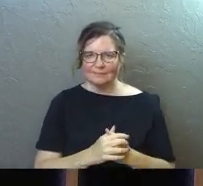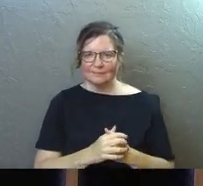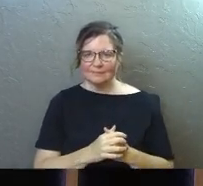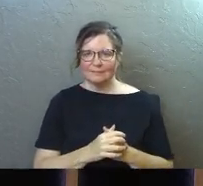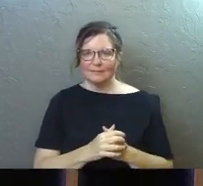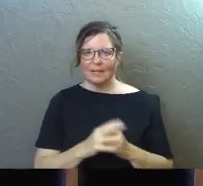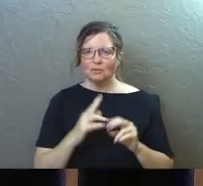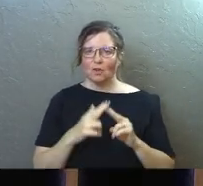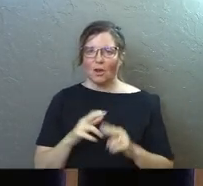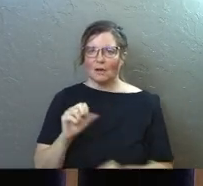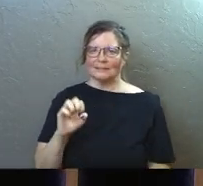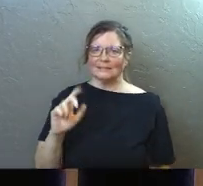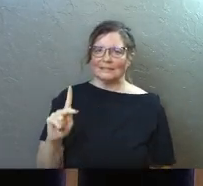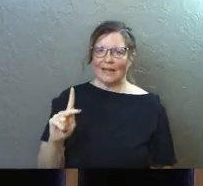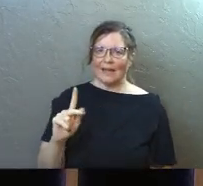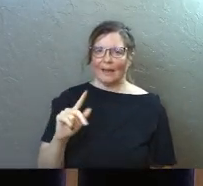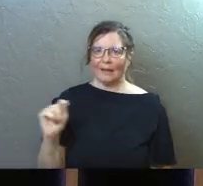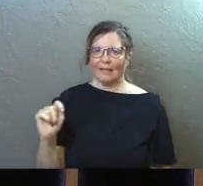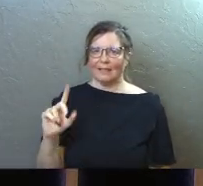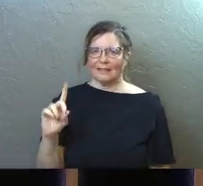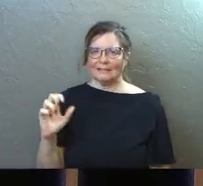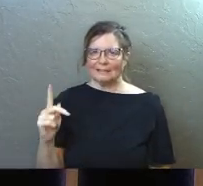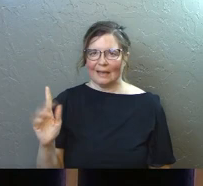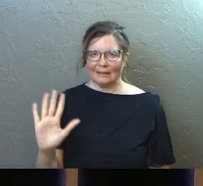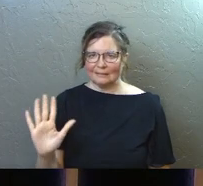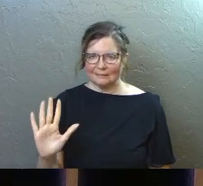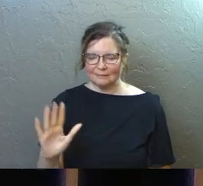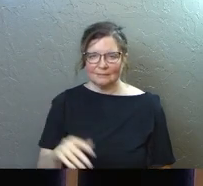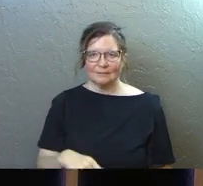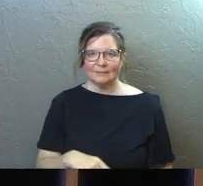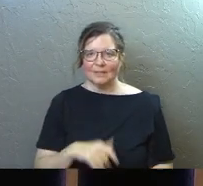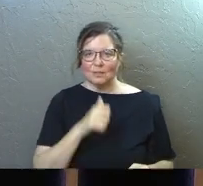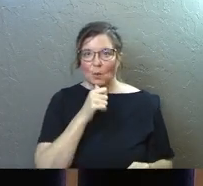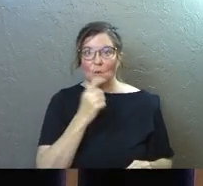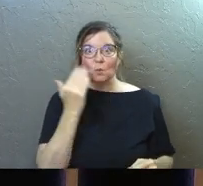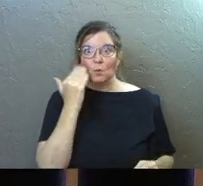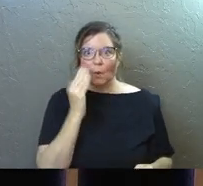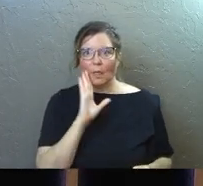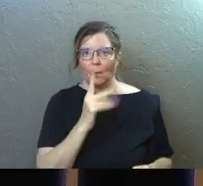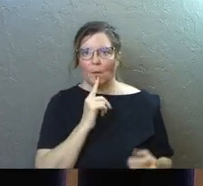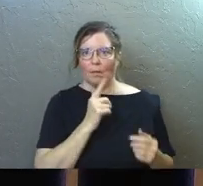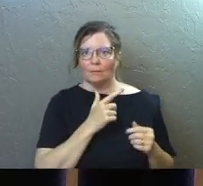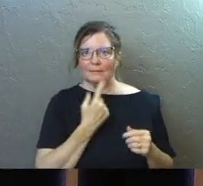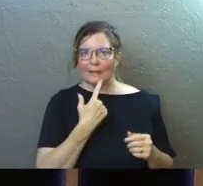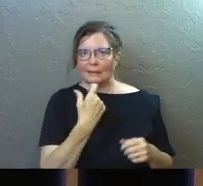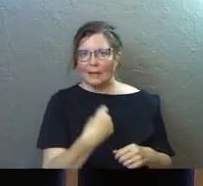Right? Yeah. You'll get just what you were after.